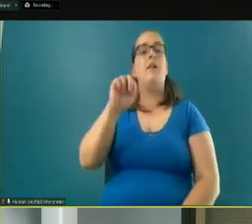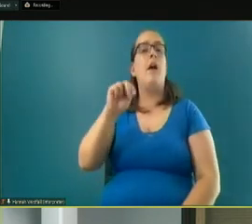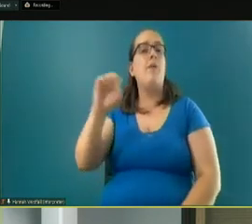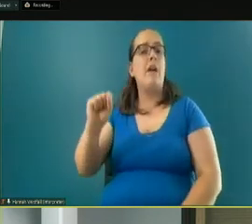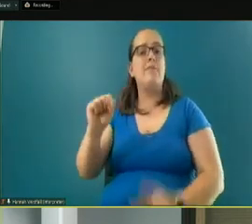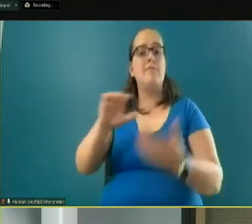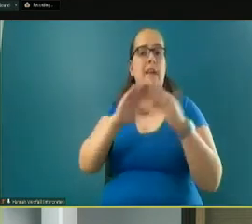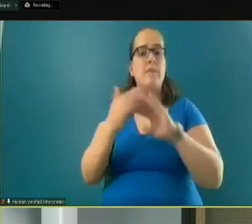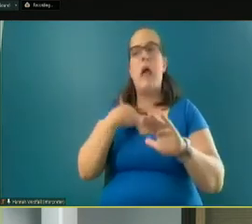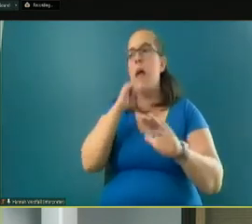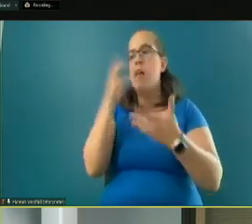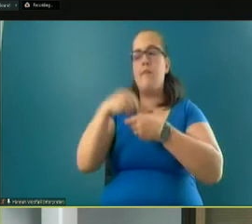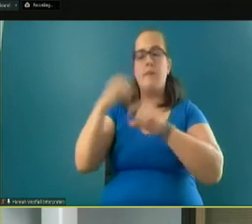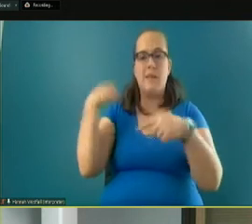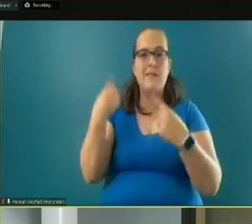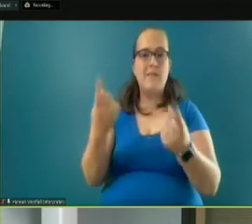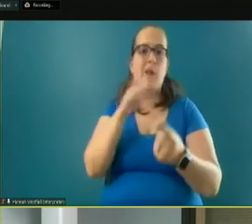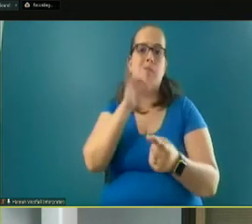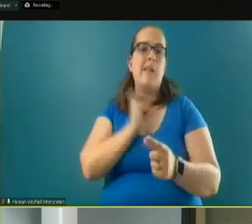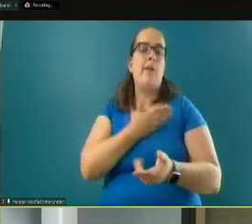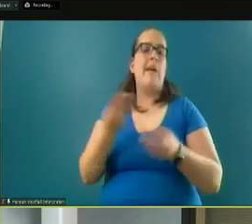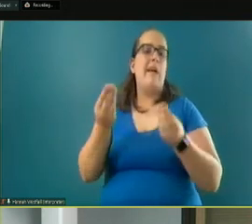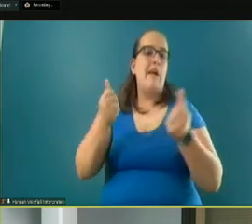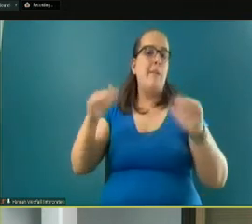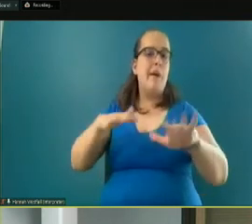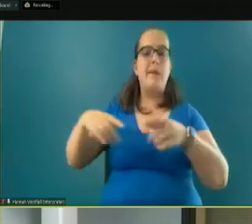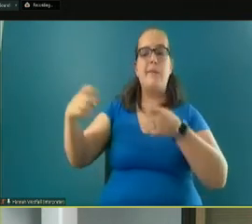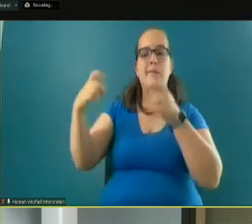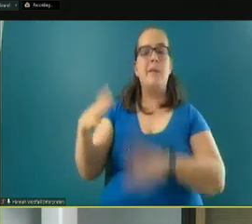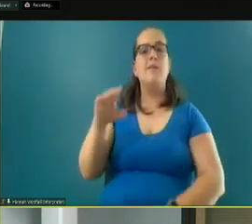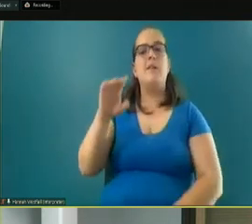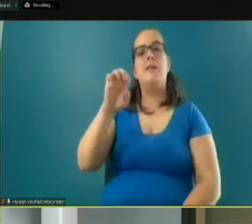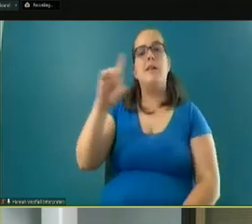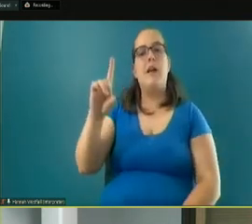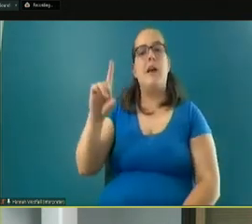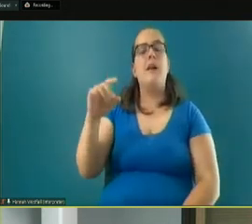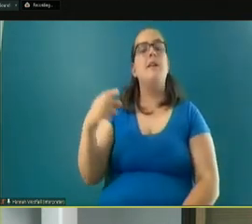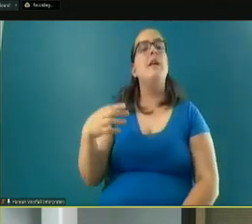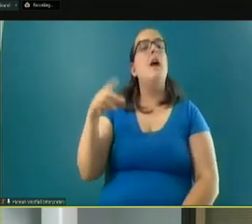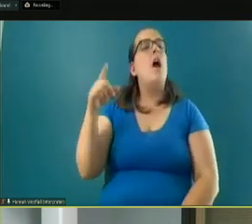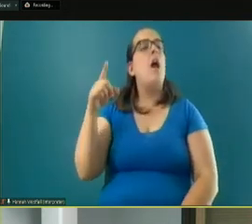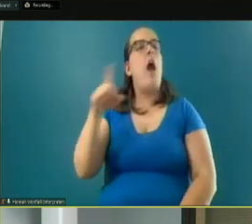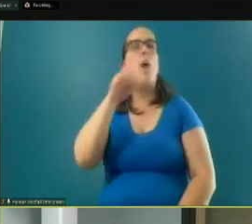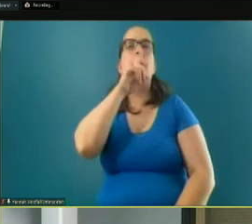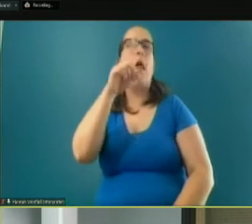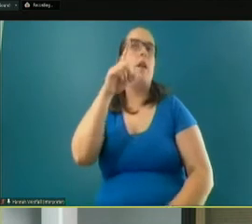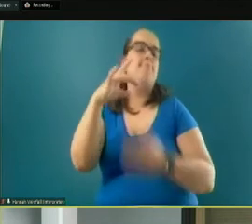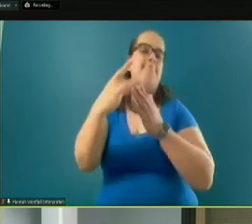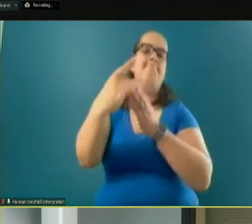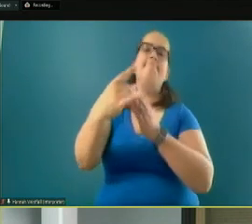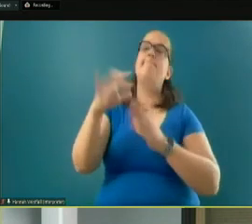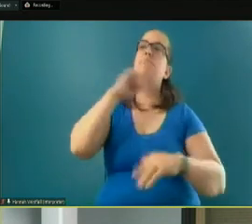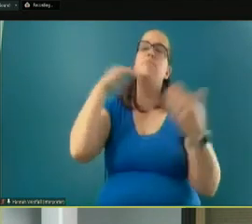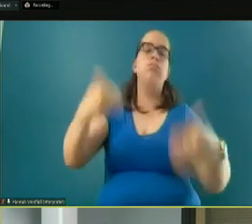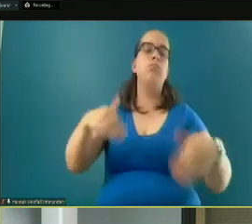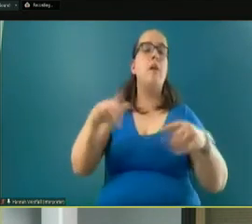involved with it since then. That's really been our property manager, Vent Heroes, Eric Tobias, and so many champions that have just been extraordinary. But